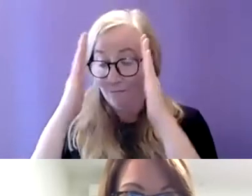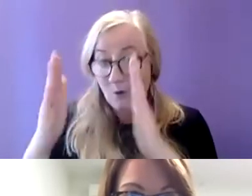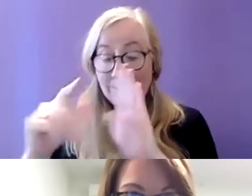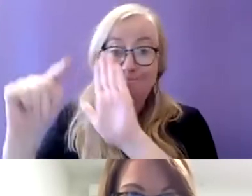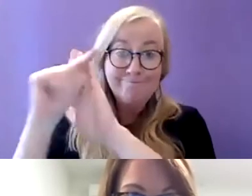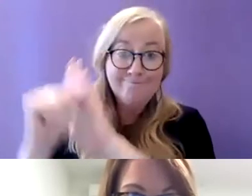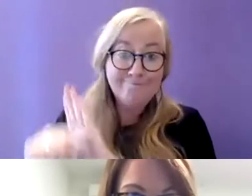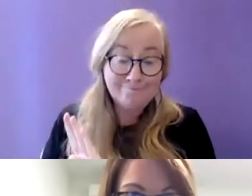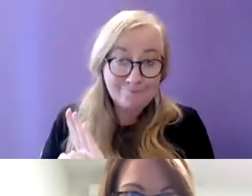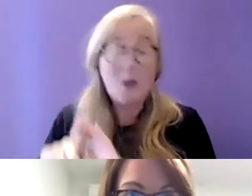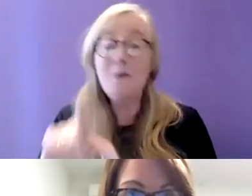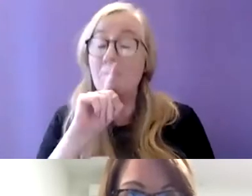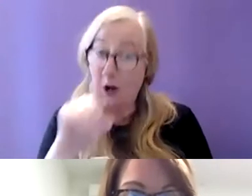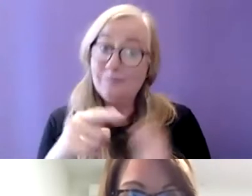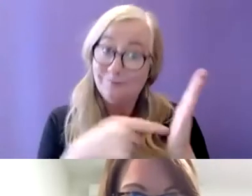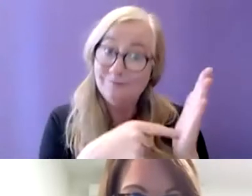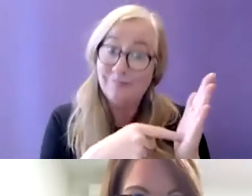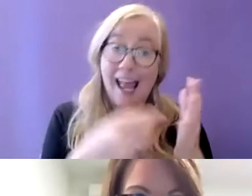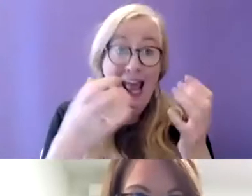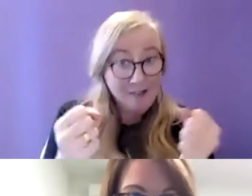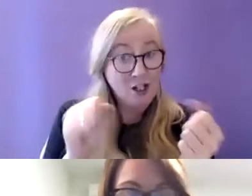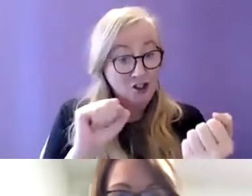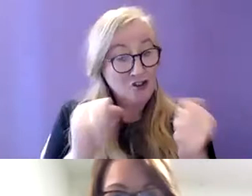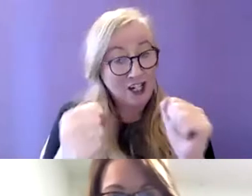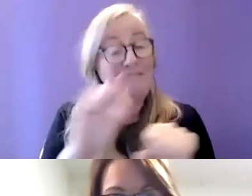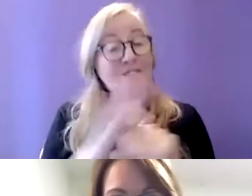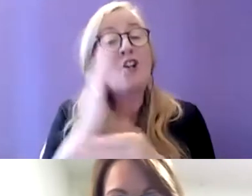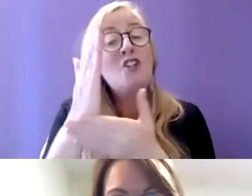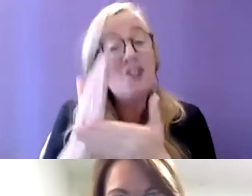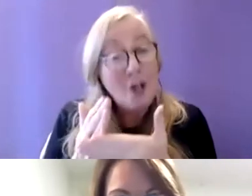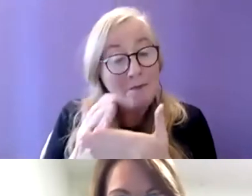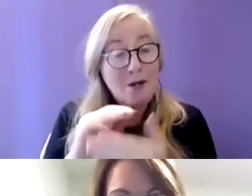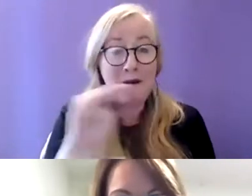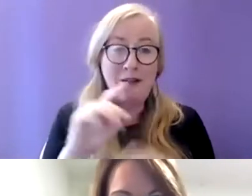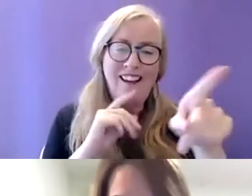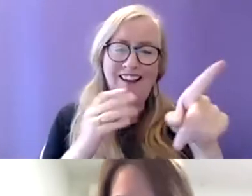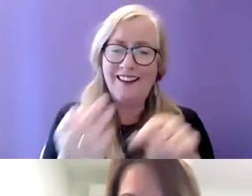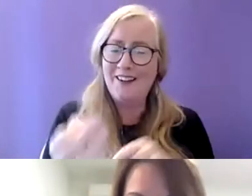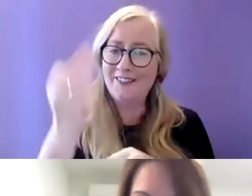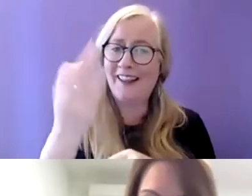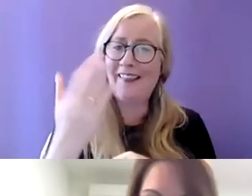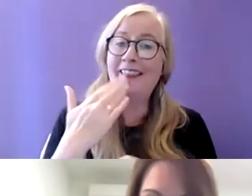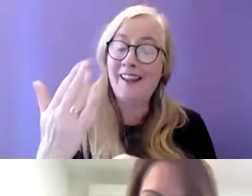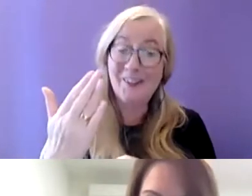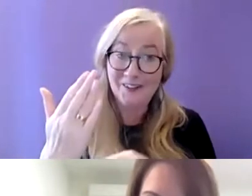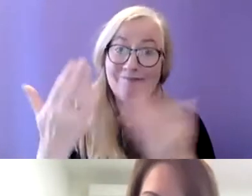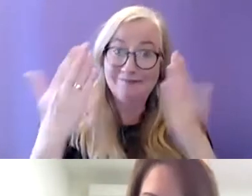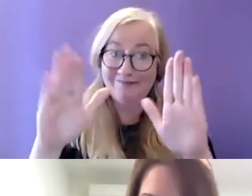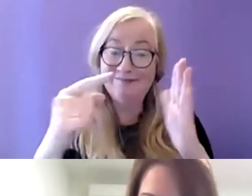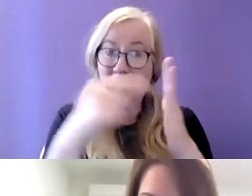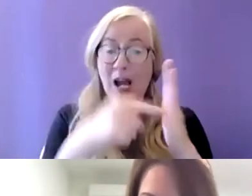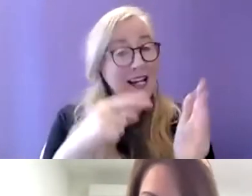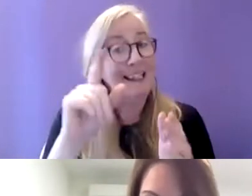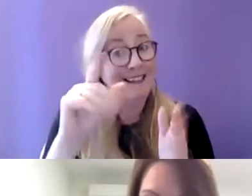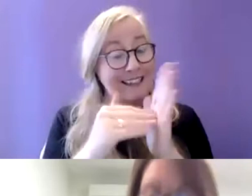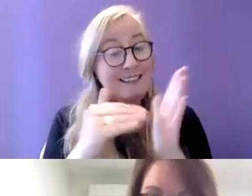are changing for some people that's great thank you very much Imer for highlighting that it is really